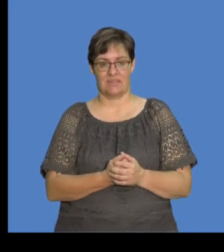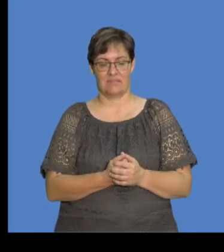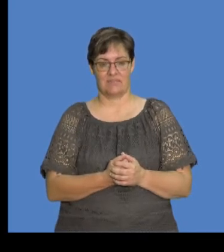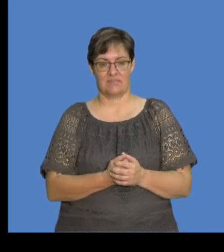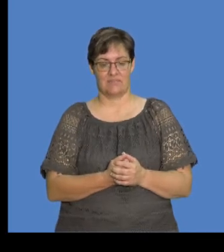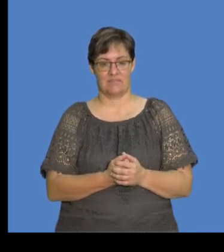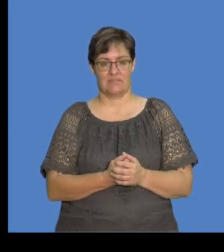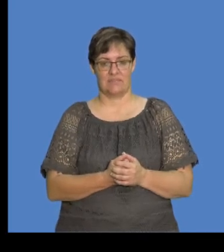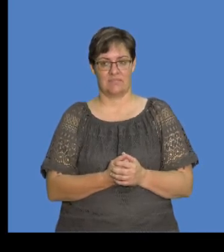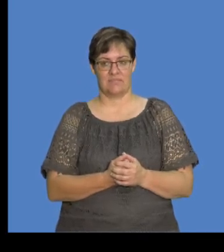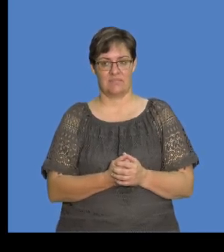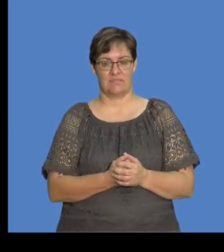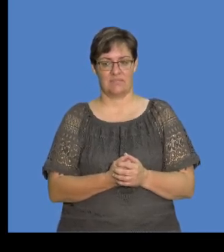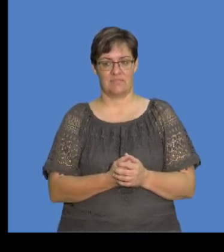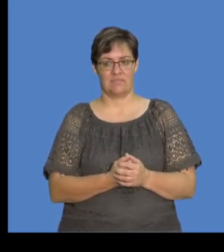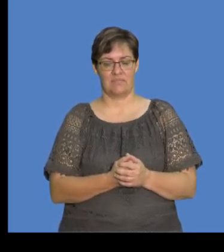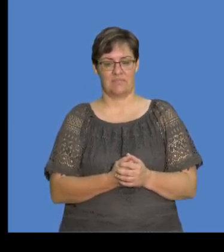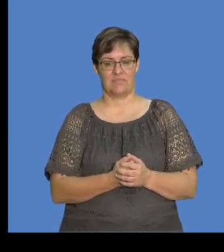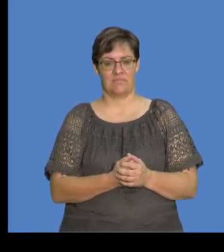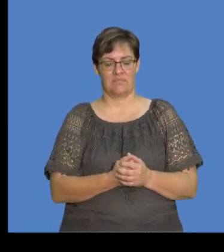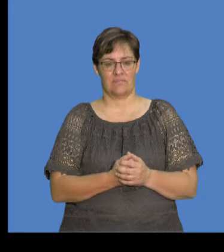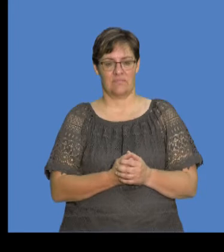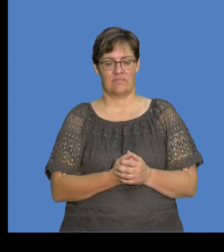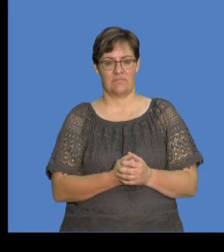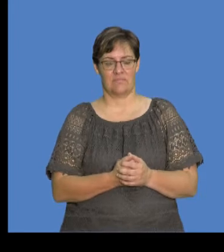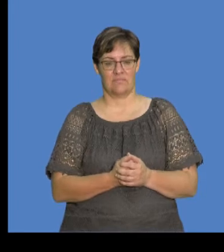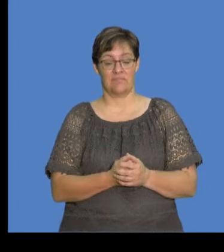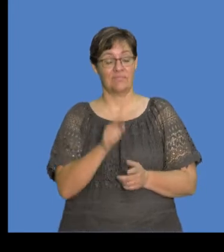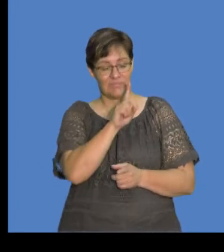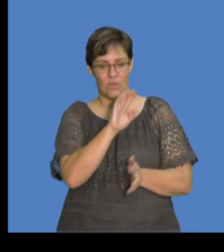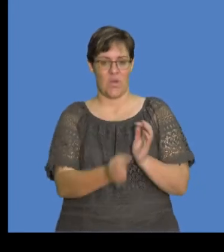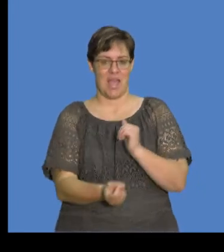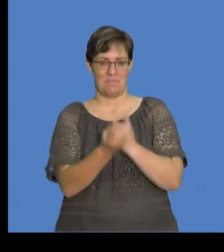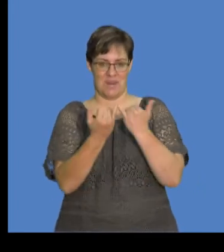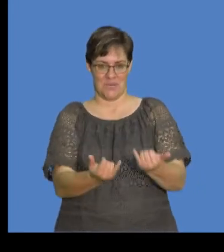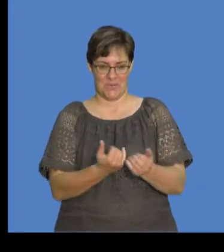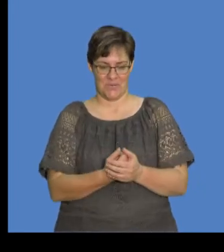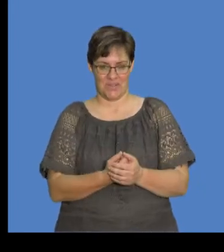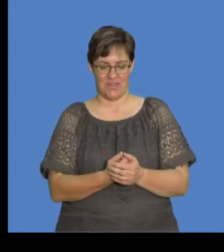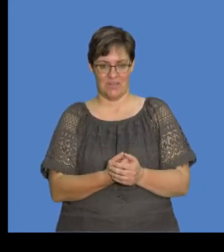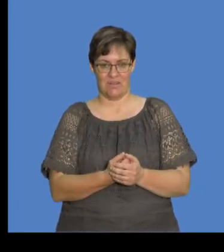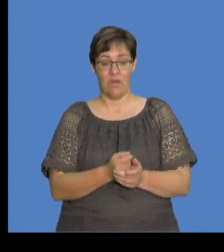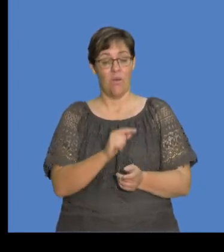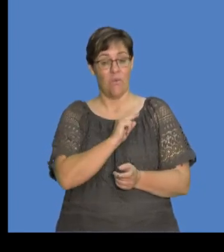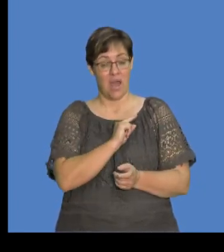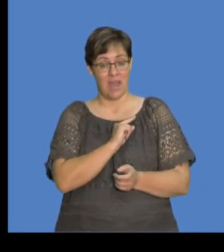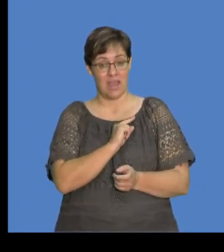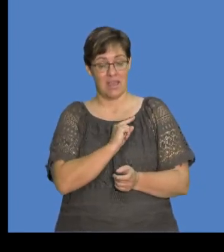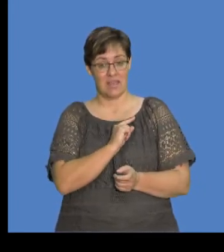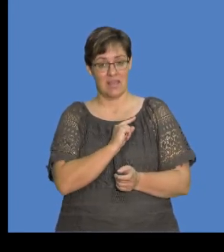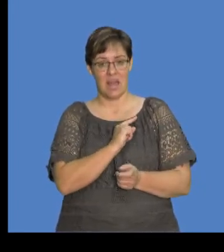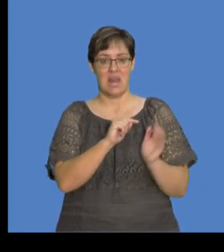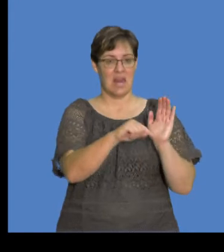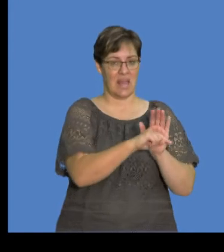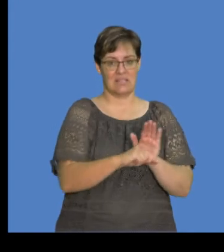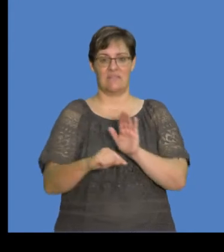repel each other, okay? So this is what is happening now, because both of them now